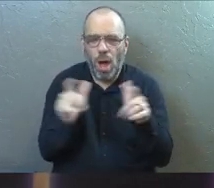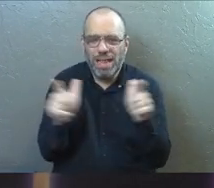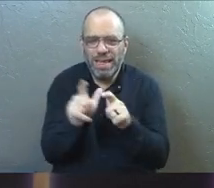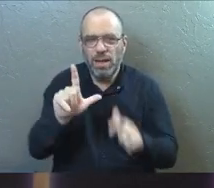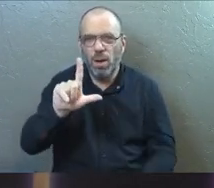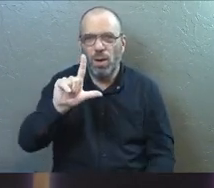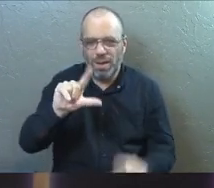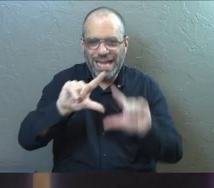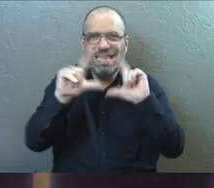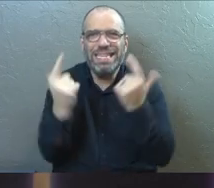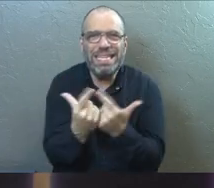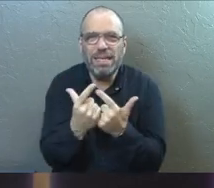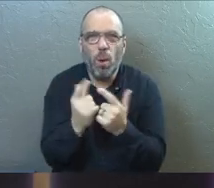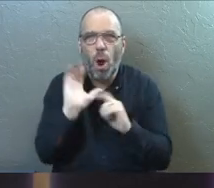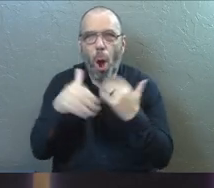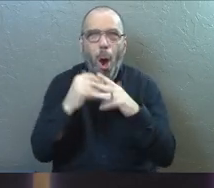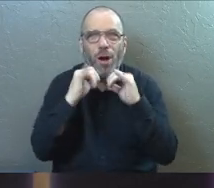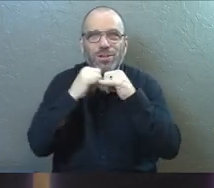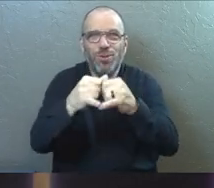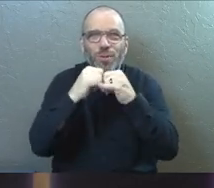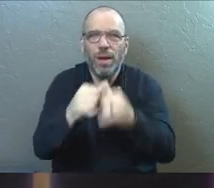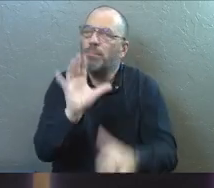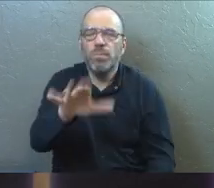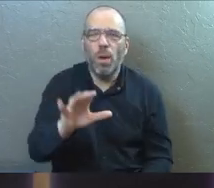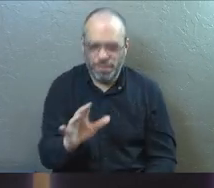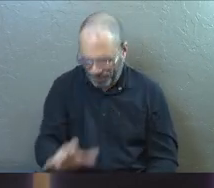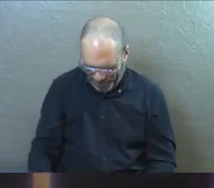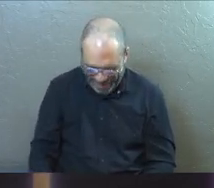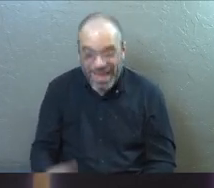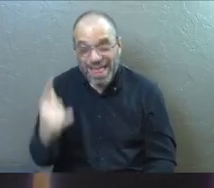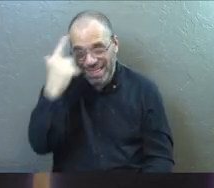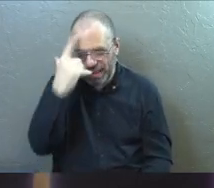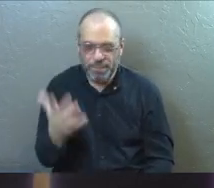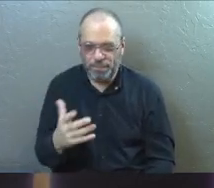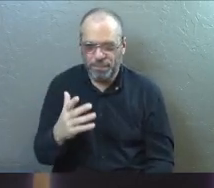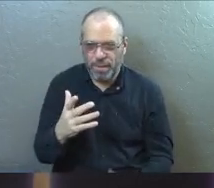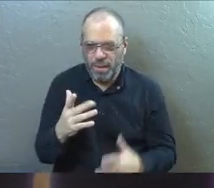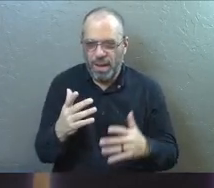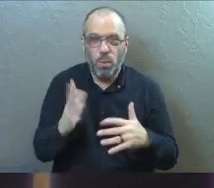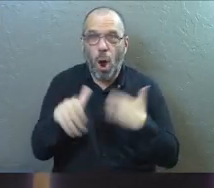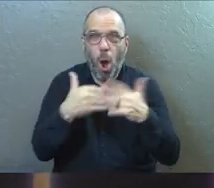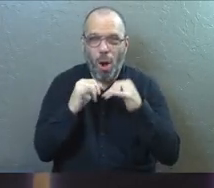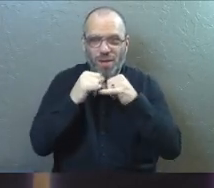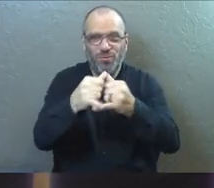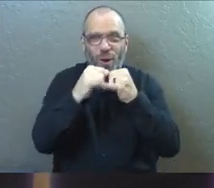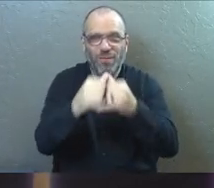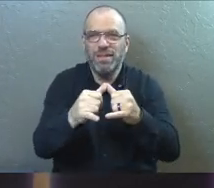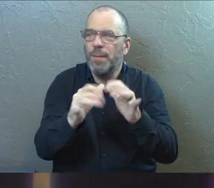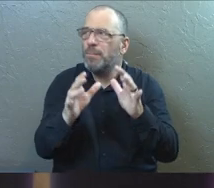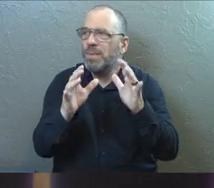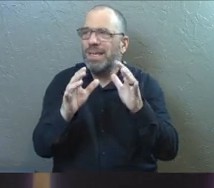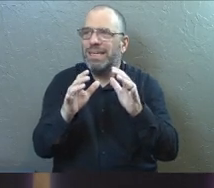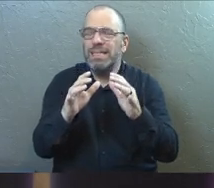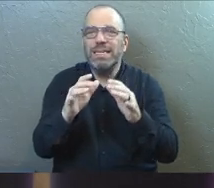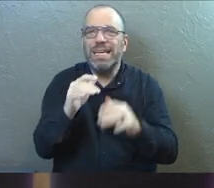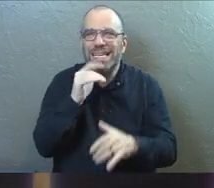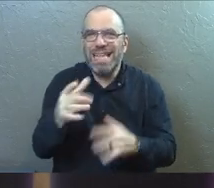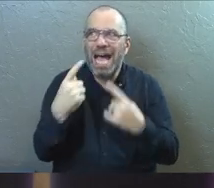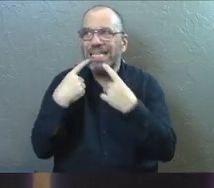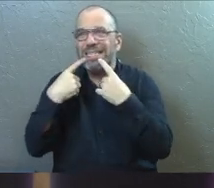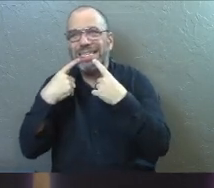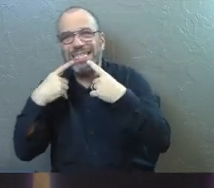It's not that either. Because what's lame about that picture, what's lame about that picture is that it's not actual